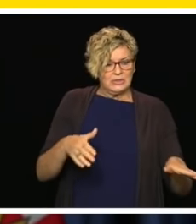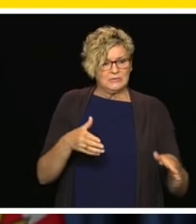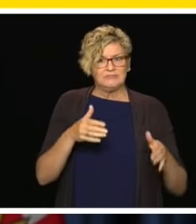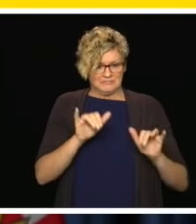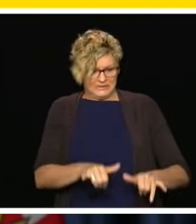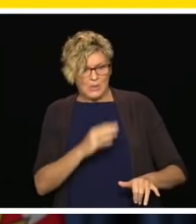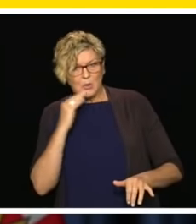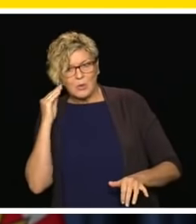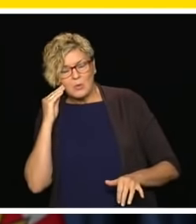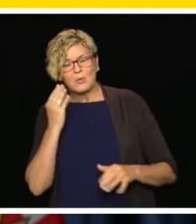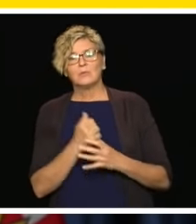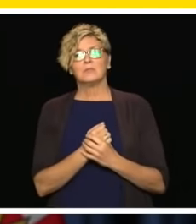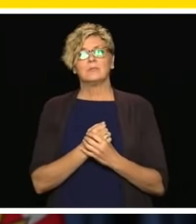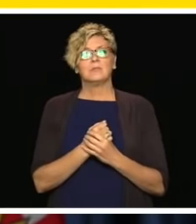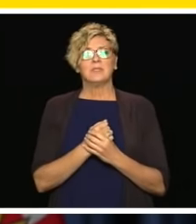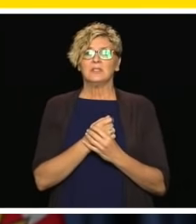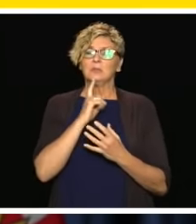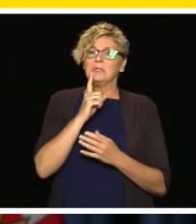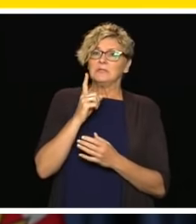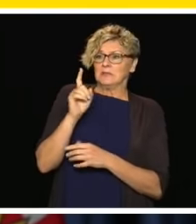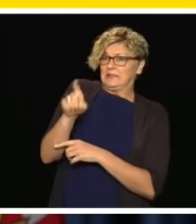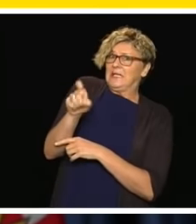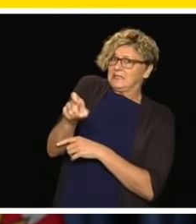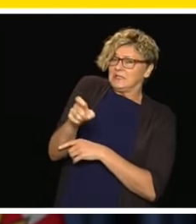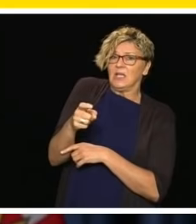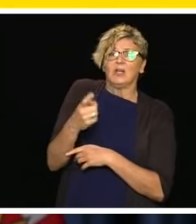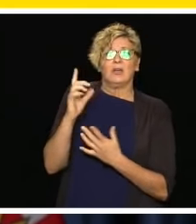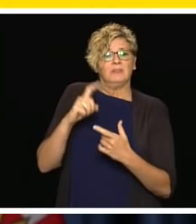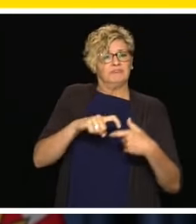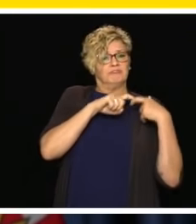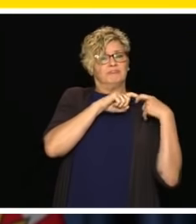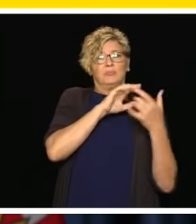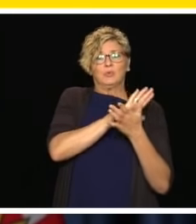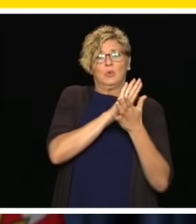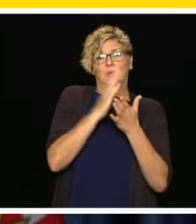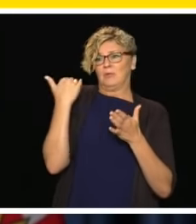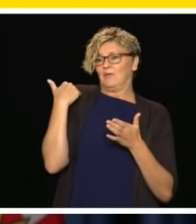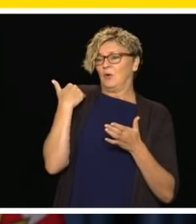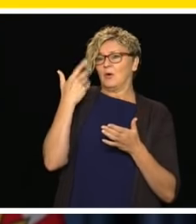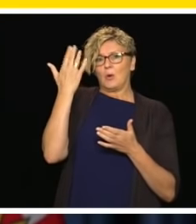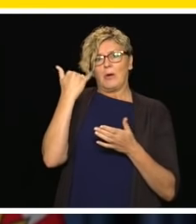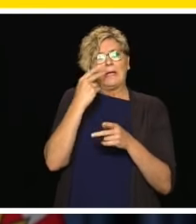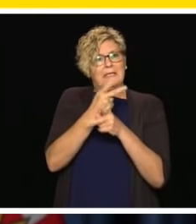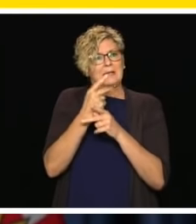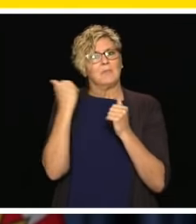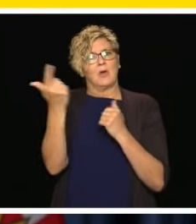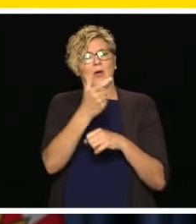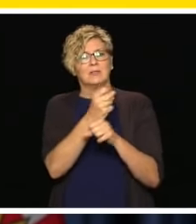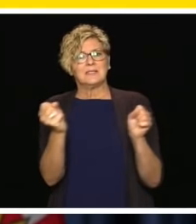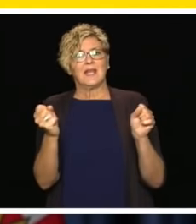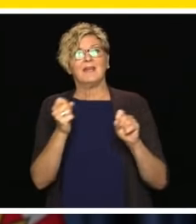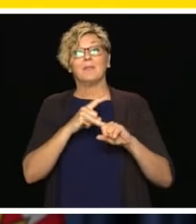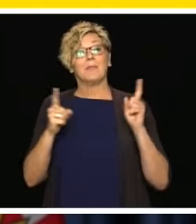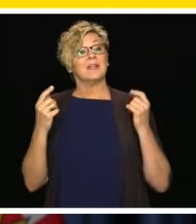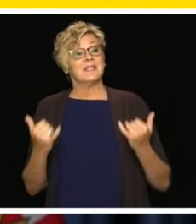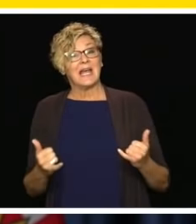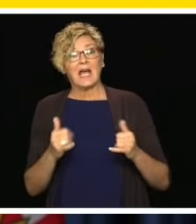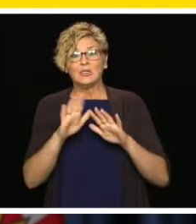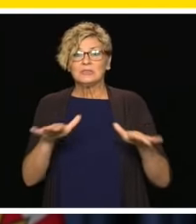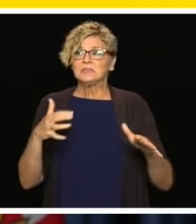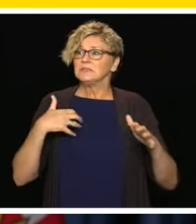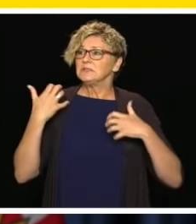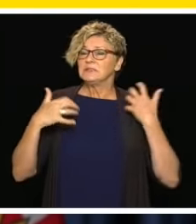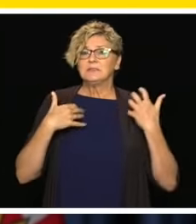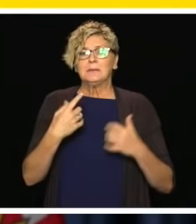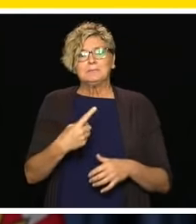and remote learning have been necessary to keep everyone safe, it hasn't been easy. A lot of children are really missing classroom time with their